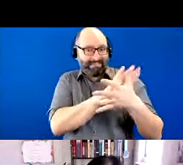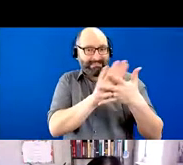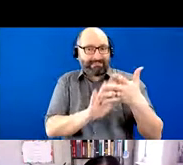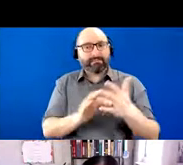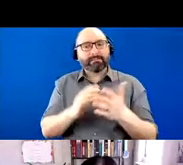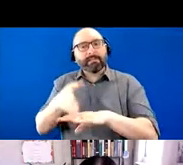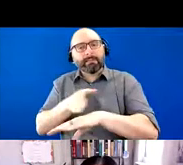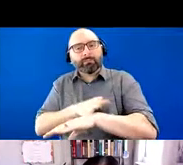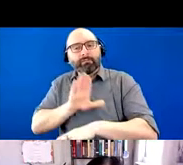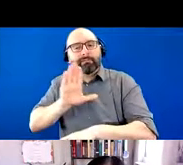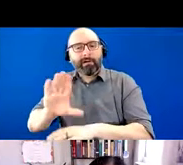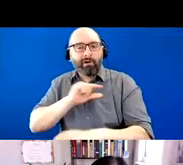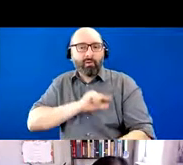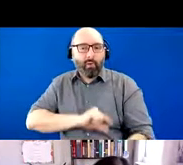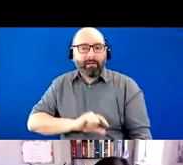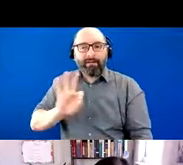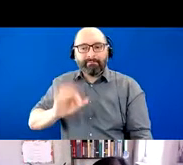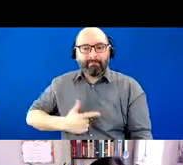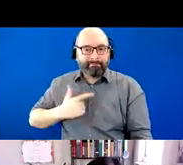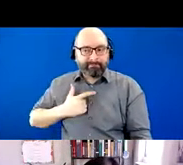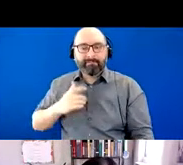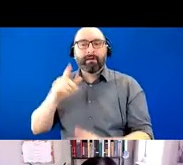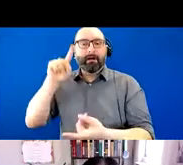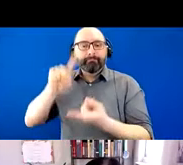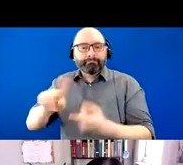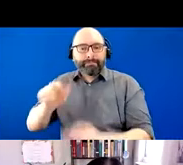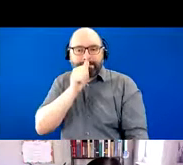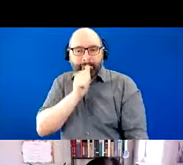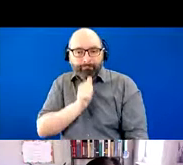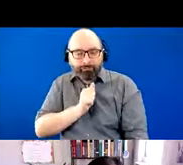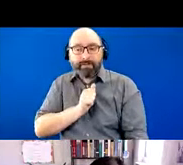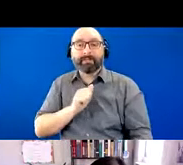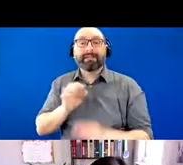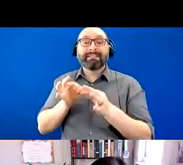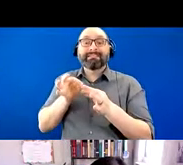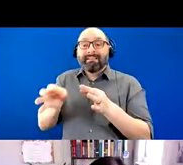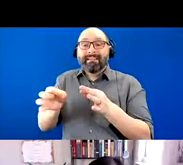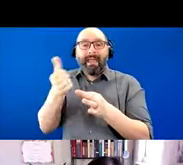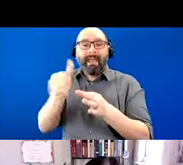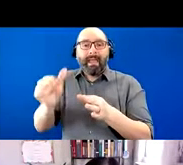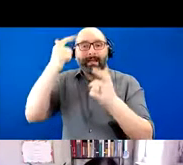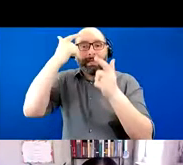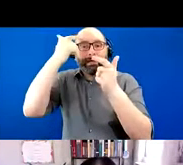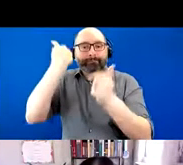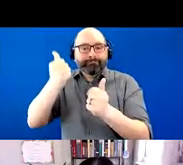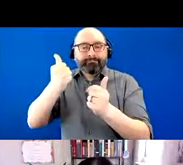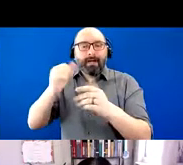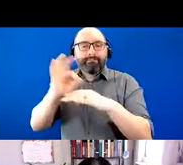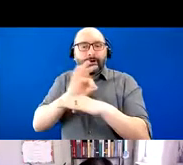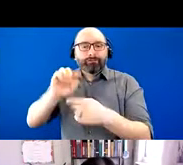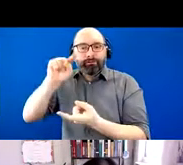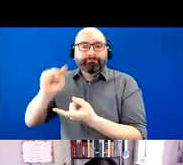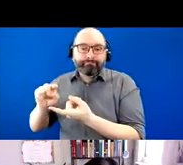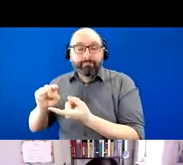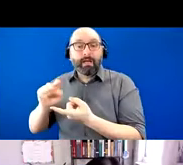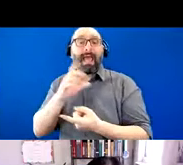patient suffering and improve their quality of life, to delay functional decline, to reduce and ease caregiver